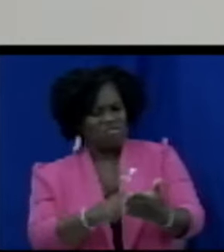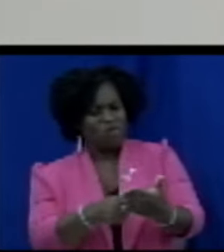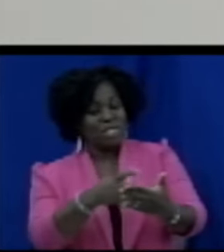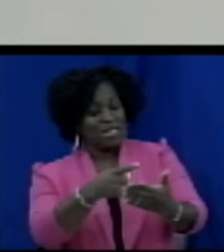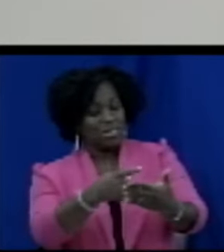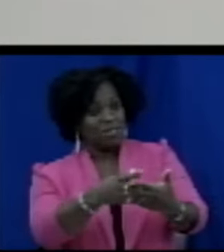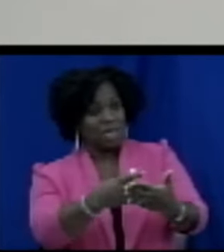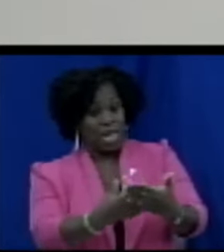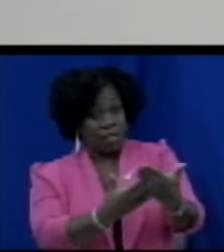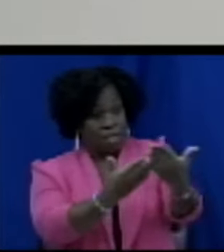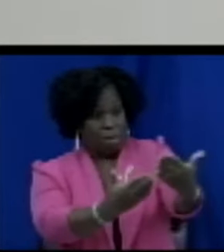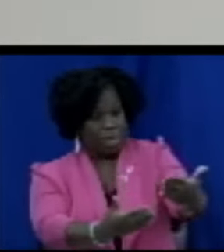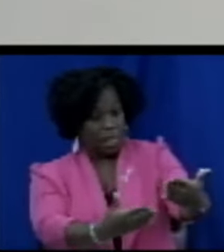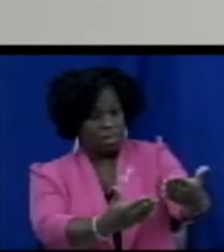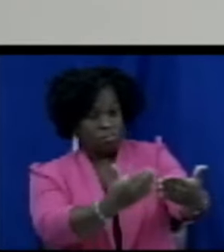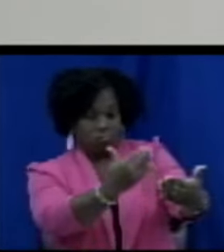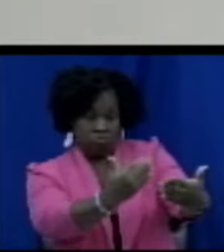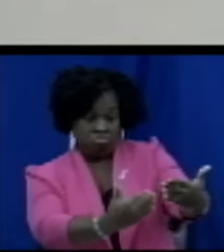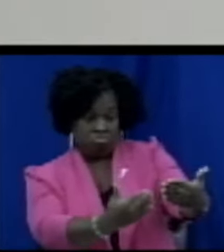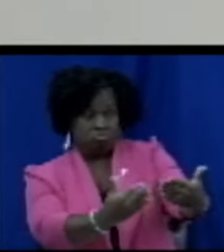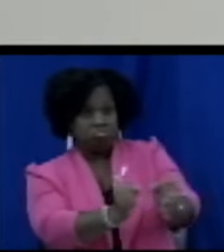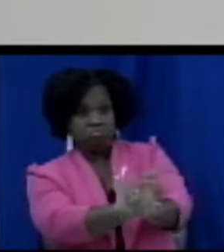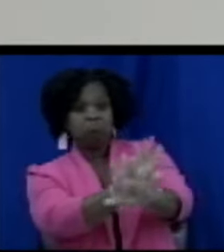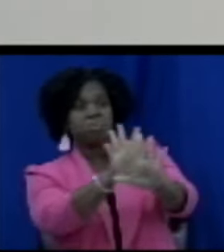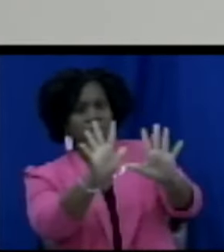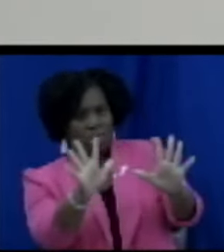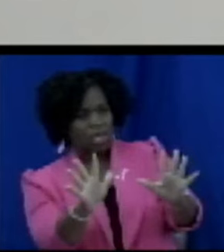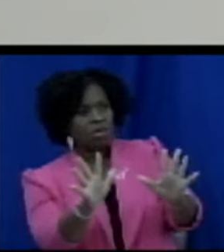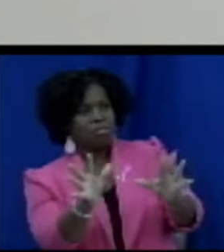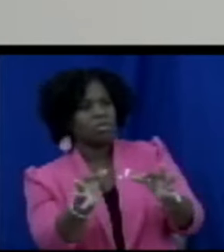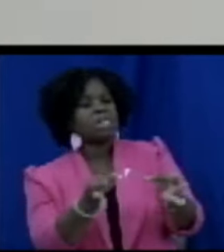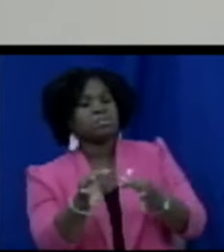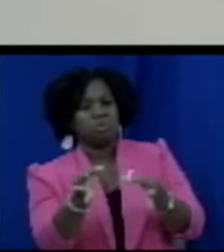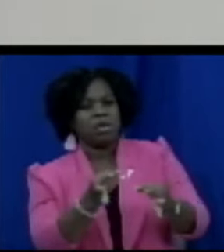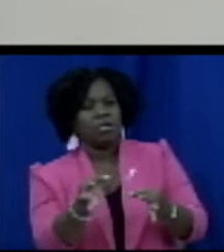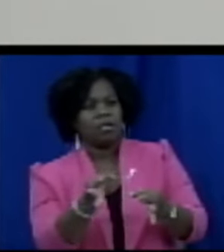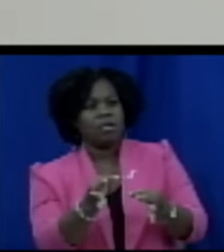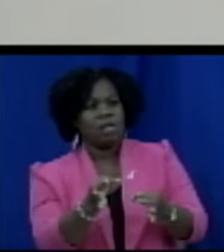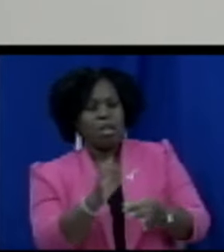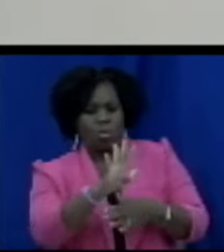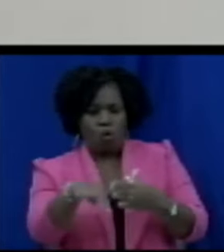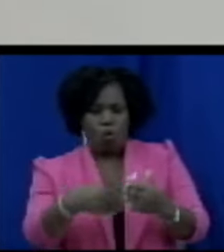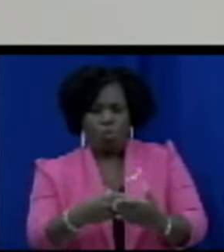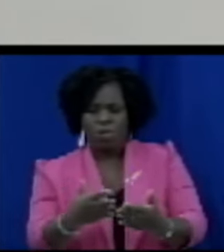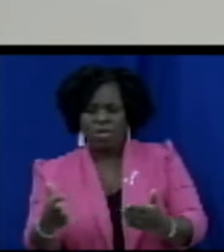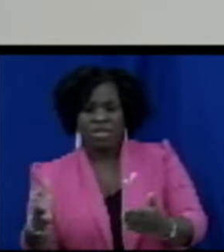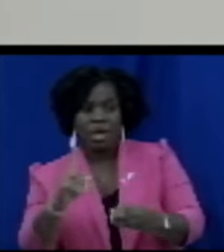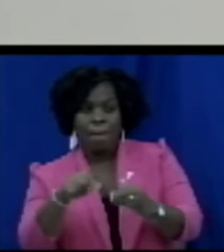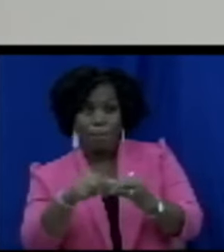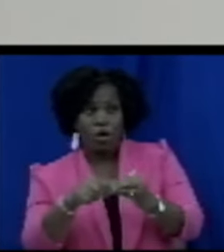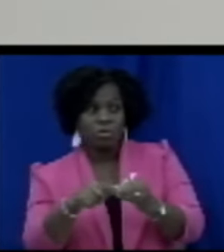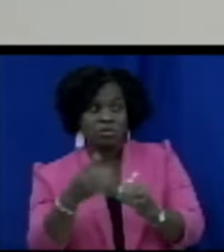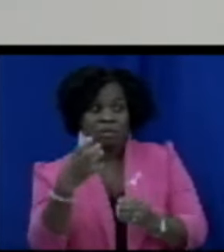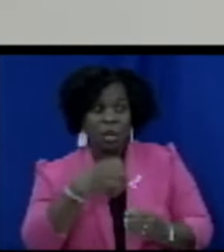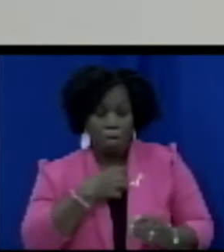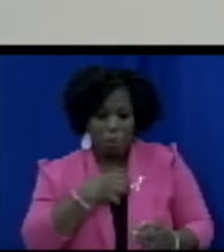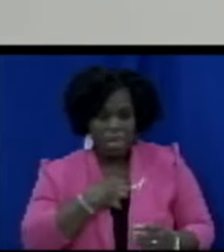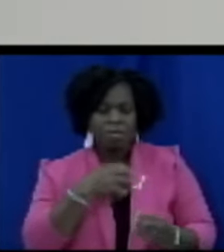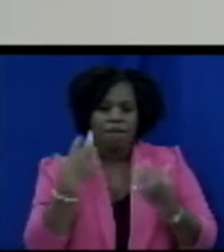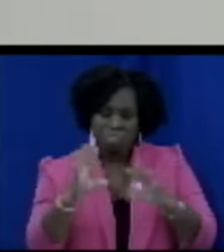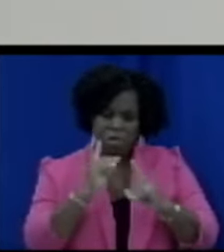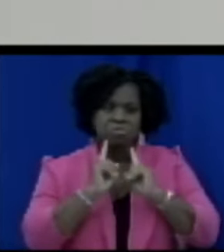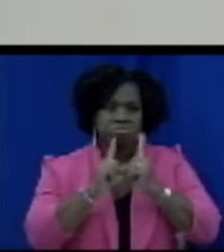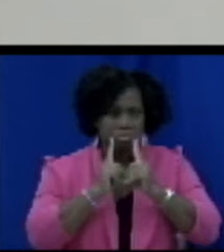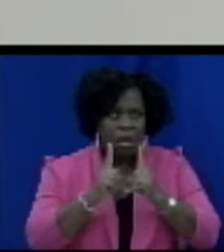of course the loopholes are plugged in terms of the complaints I realized that